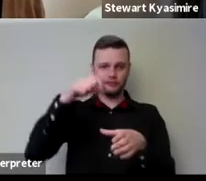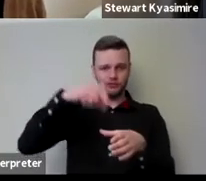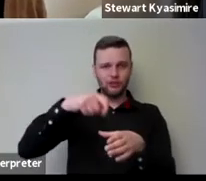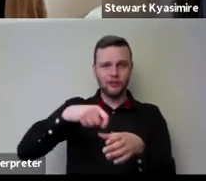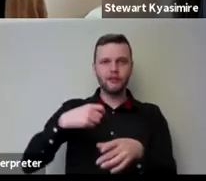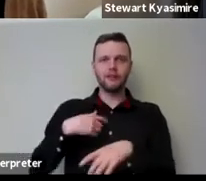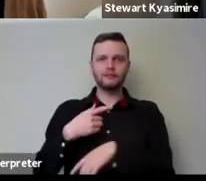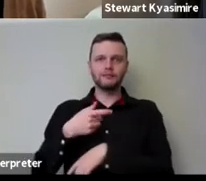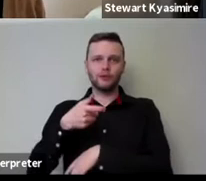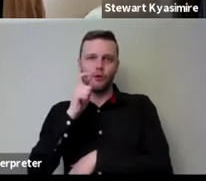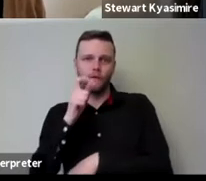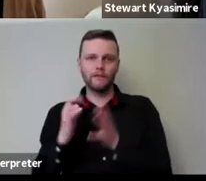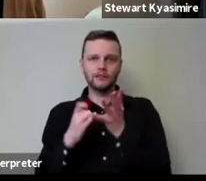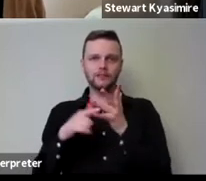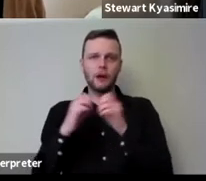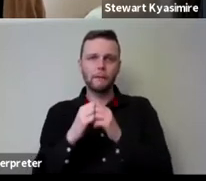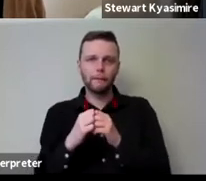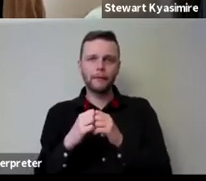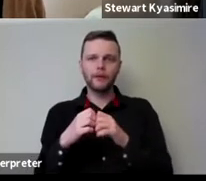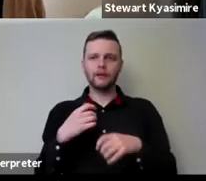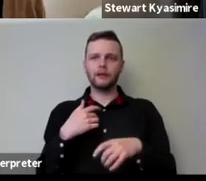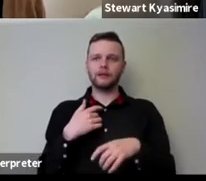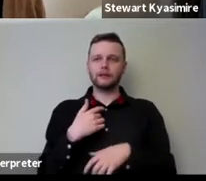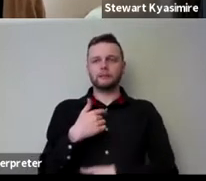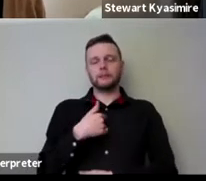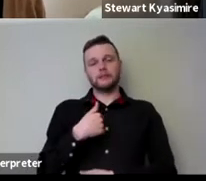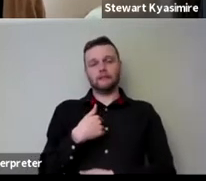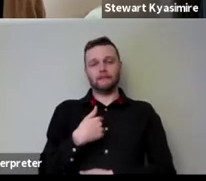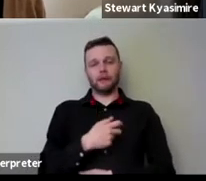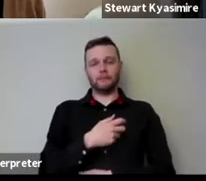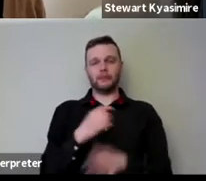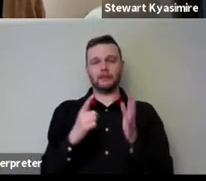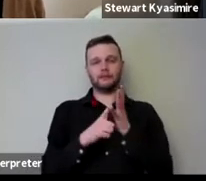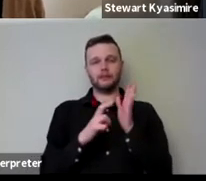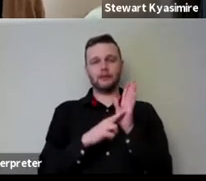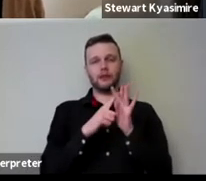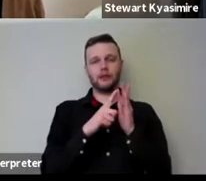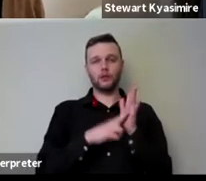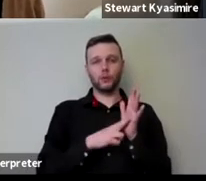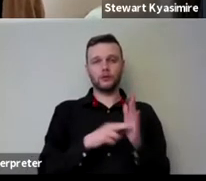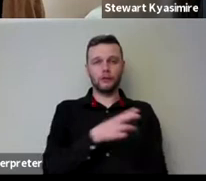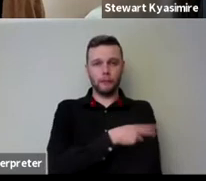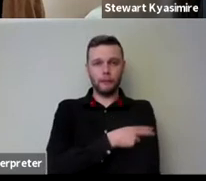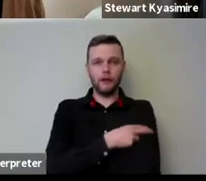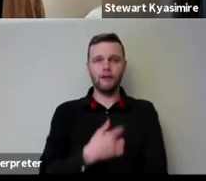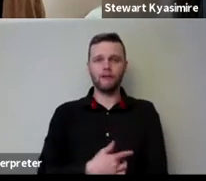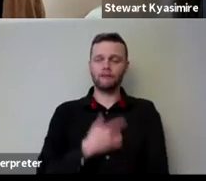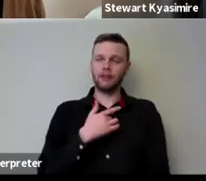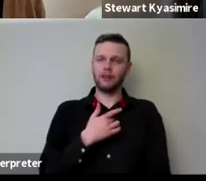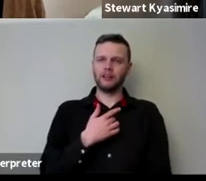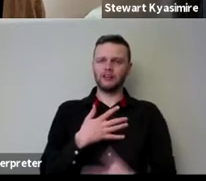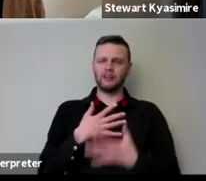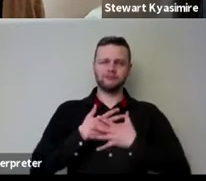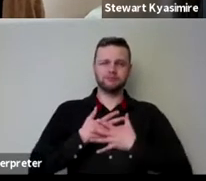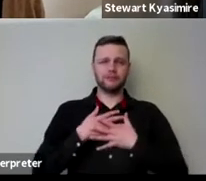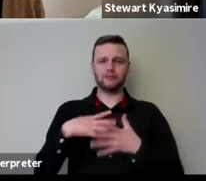and and i absolutely as a union member my heart bleeds for the idea that we're essentially begging